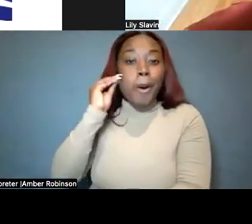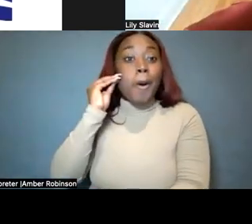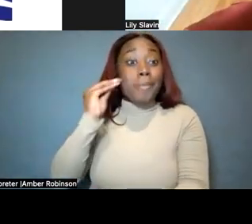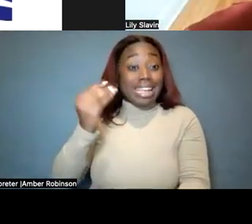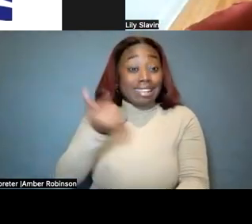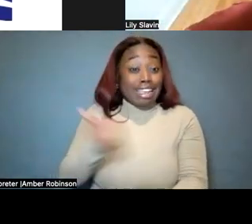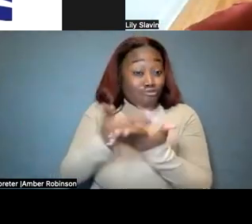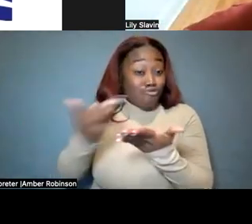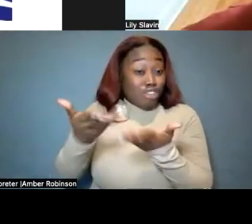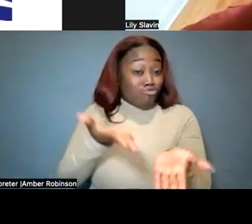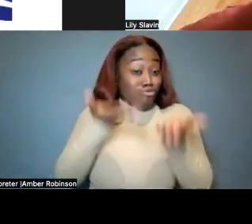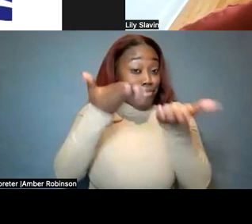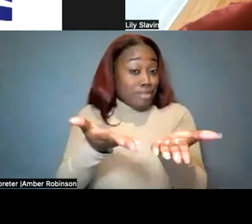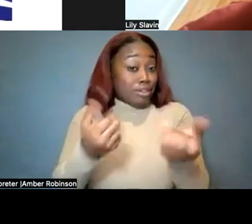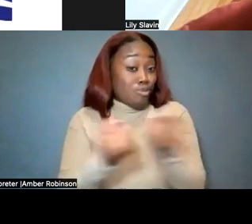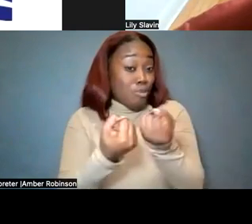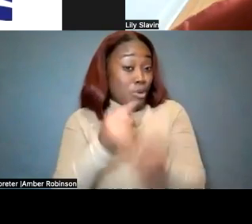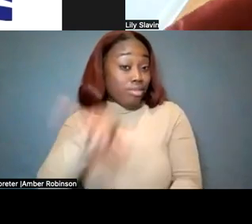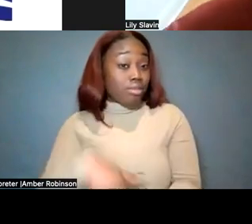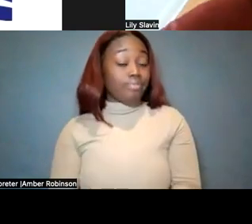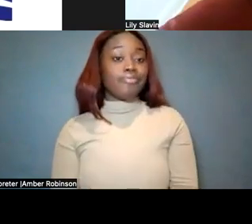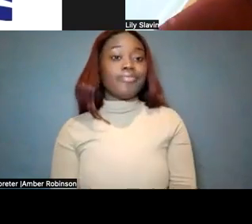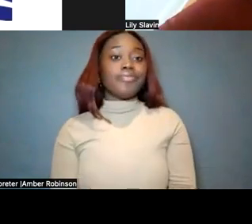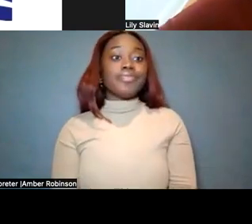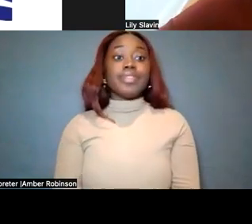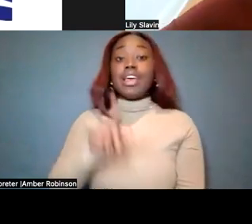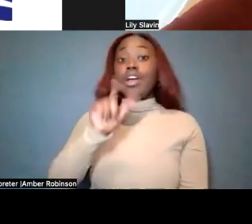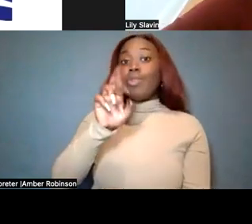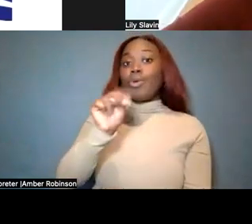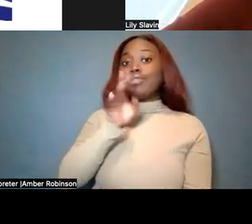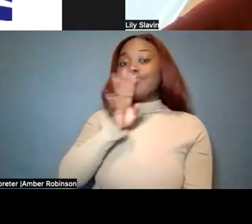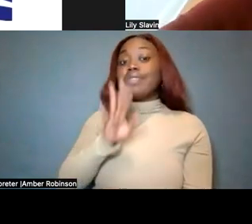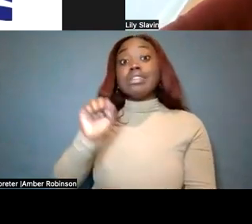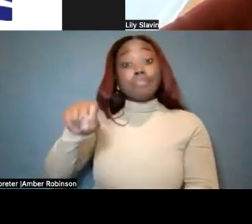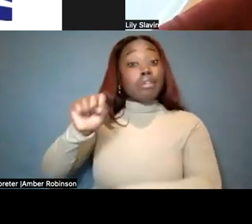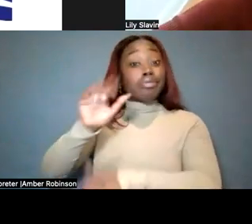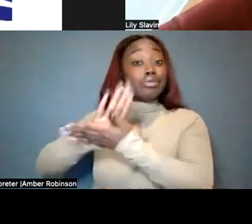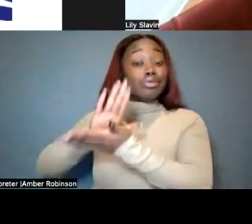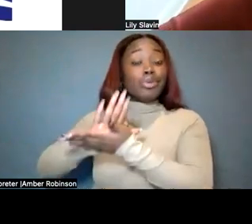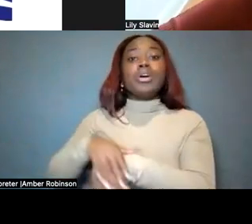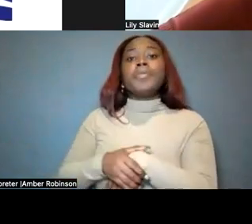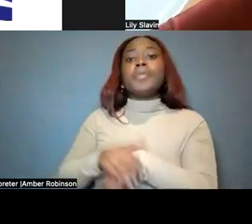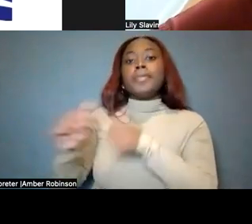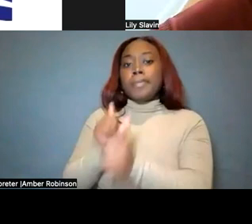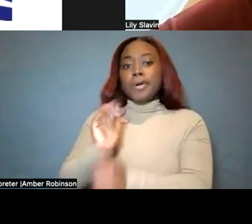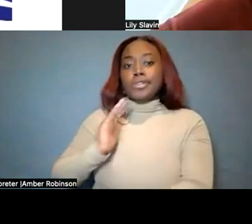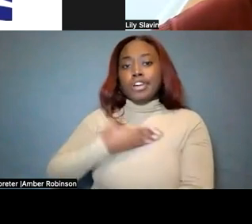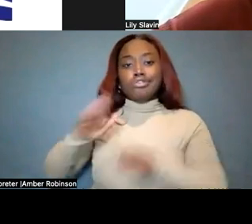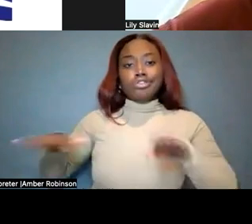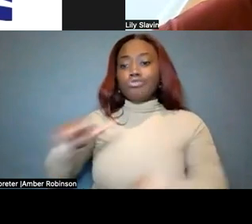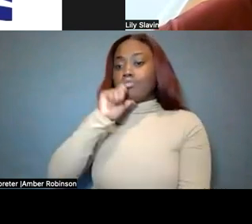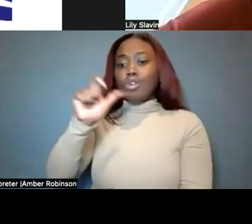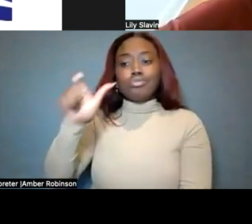for supporting through that? Yeah, I mean, the school, the thing is, most of our kids don't need